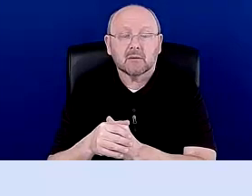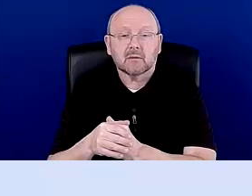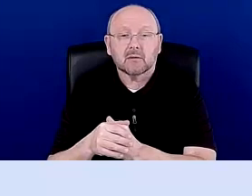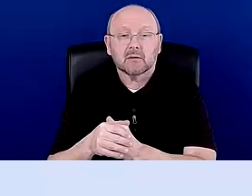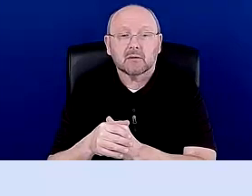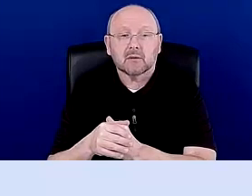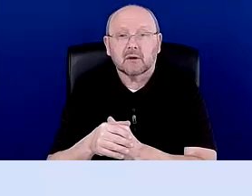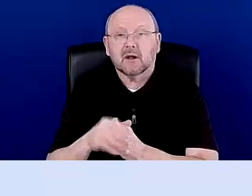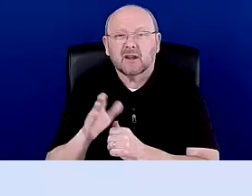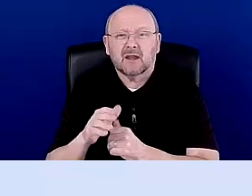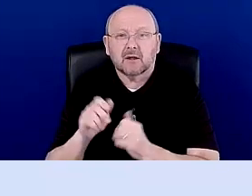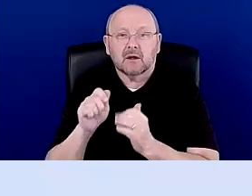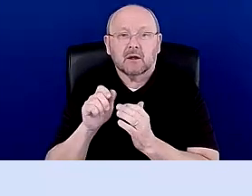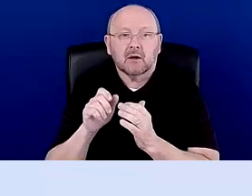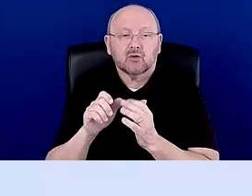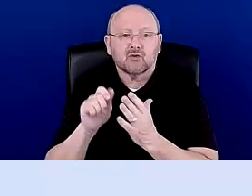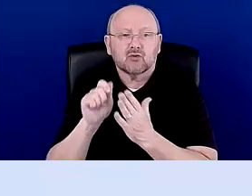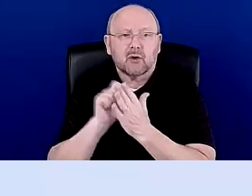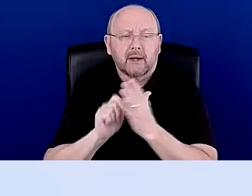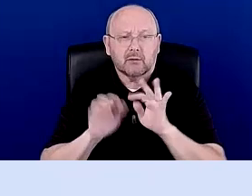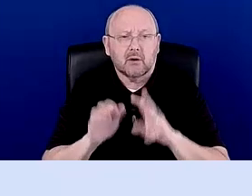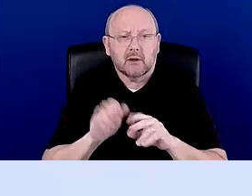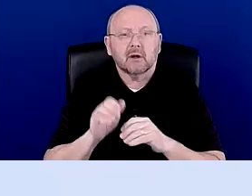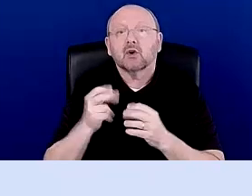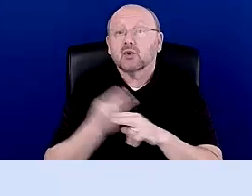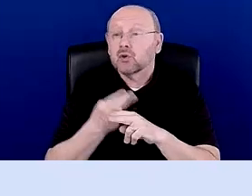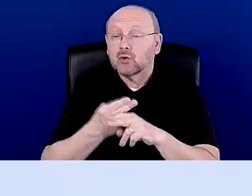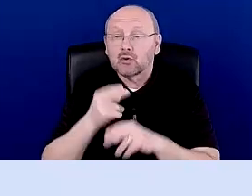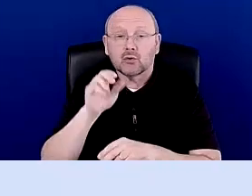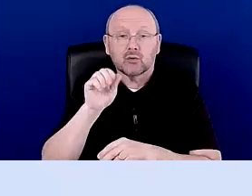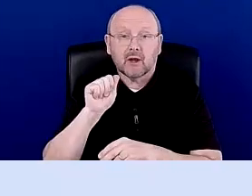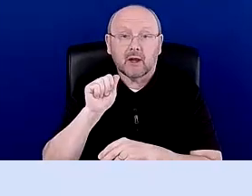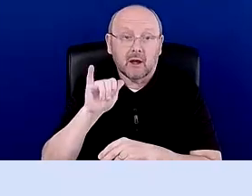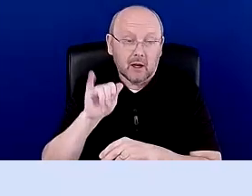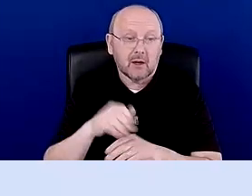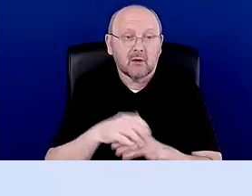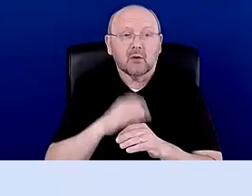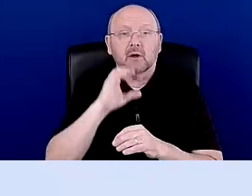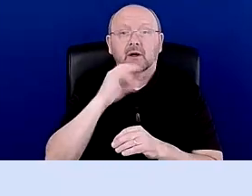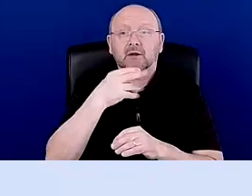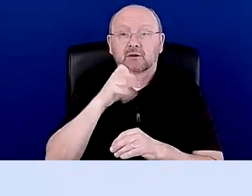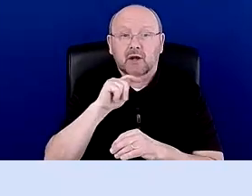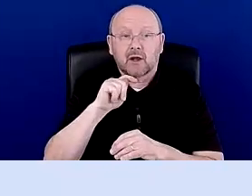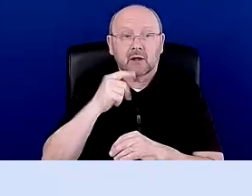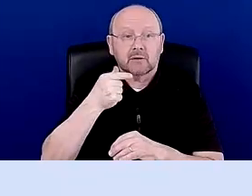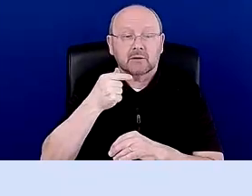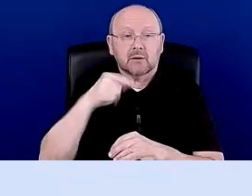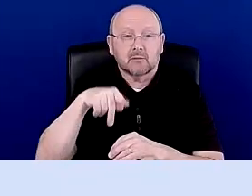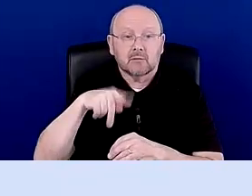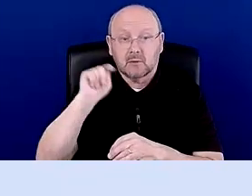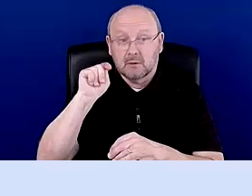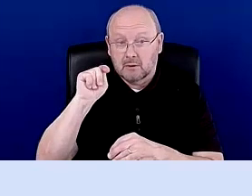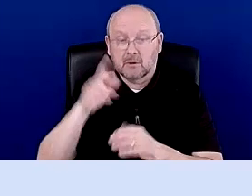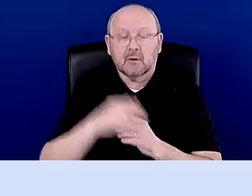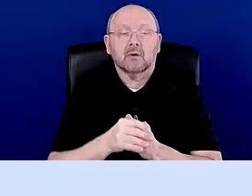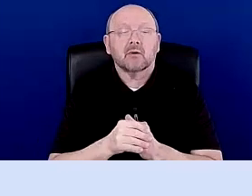little blurbs. Um, you can use, um, AI, use ChatGPT to, um, make your, um,